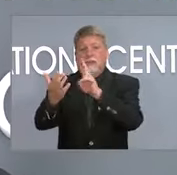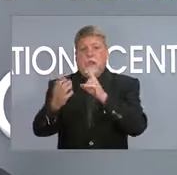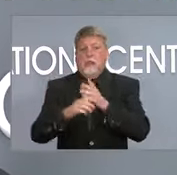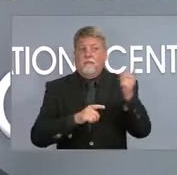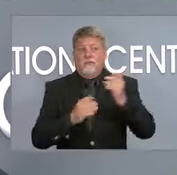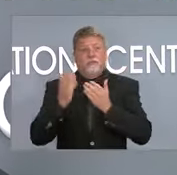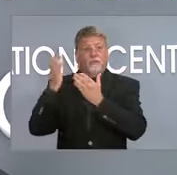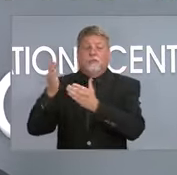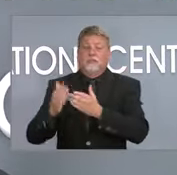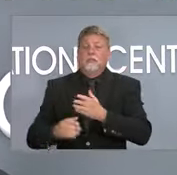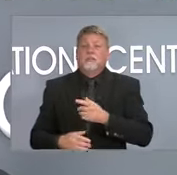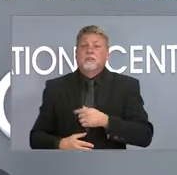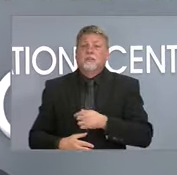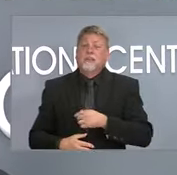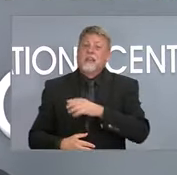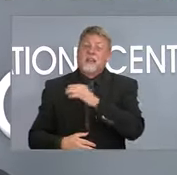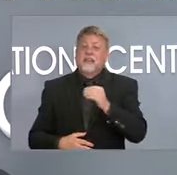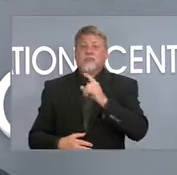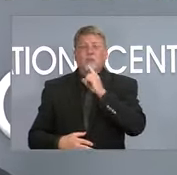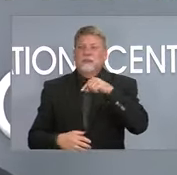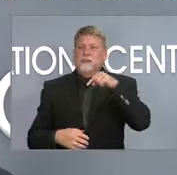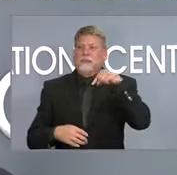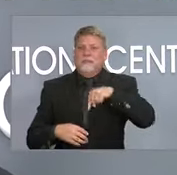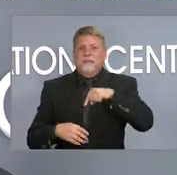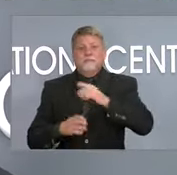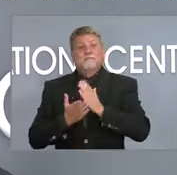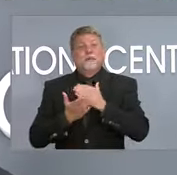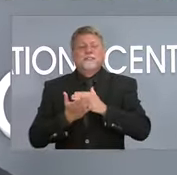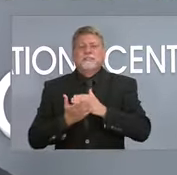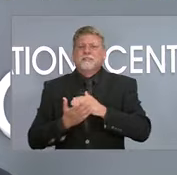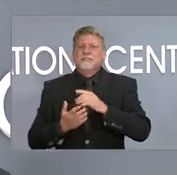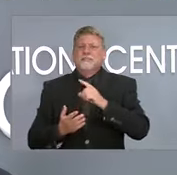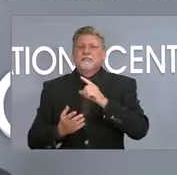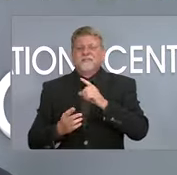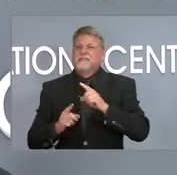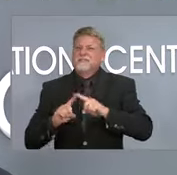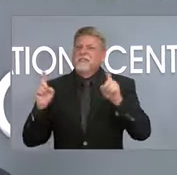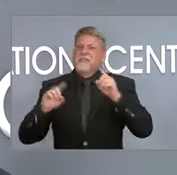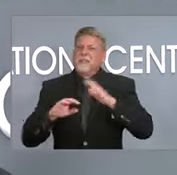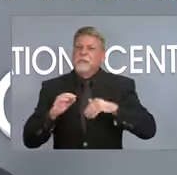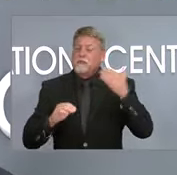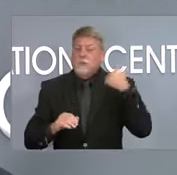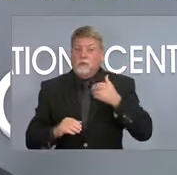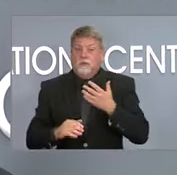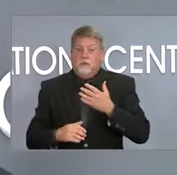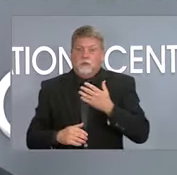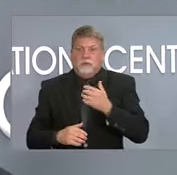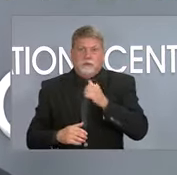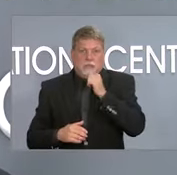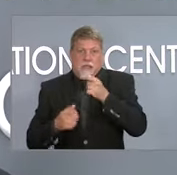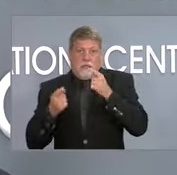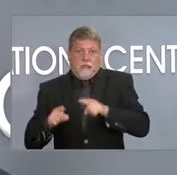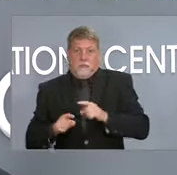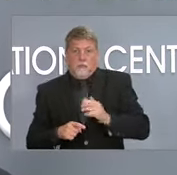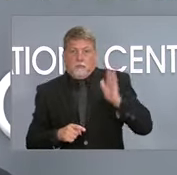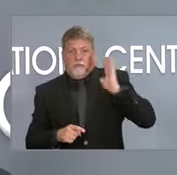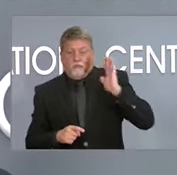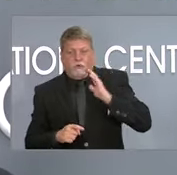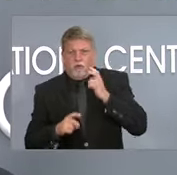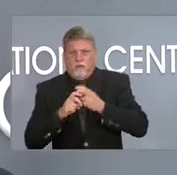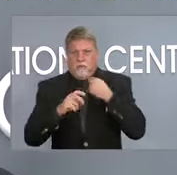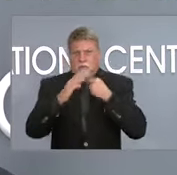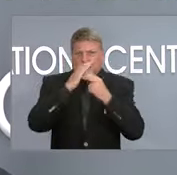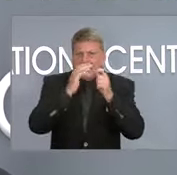you know, I think this will be a unique situation. It's something that hasn't happened before. So it's, it's hard to predict what will happen.